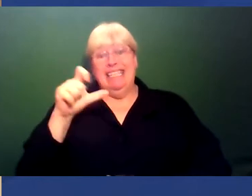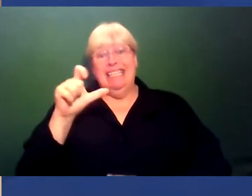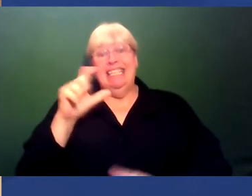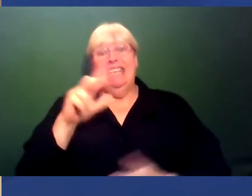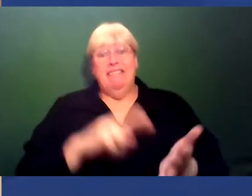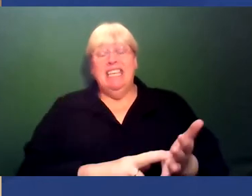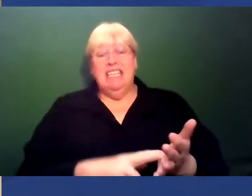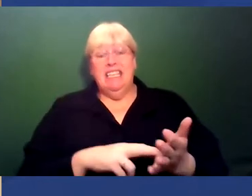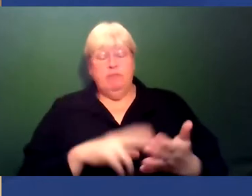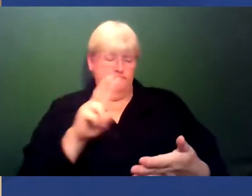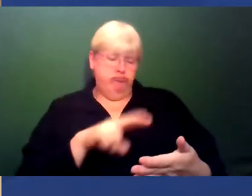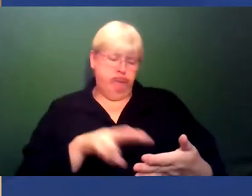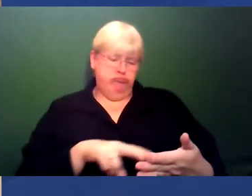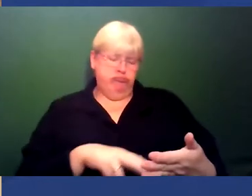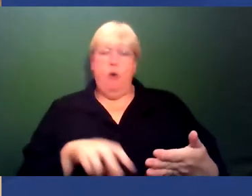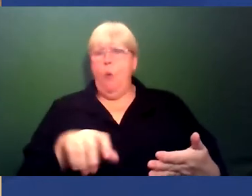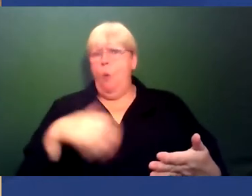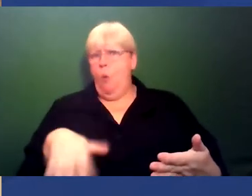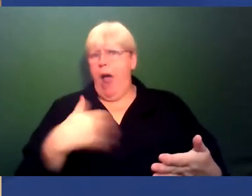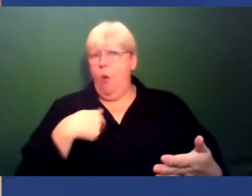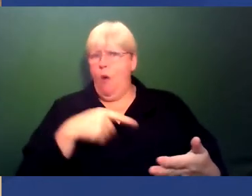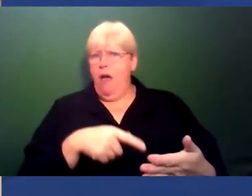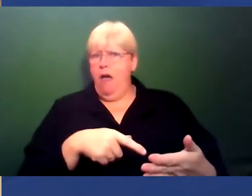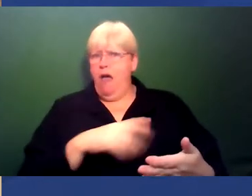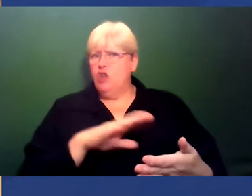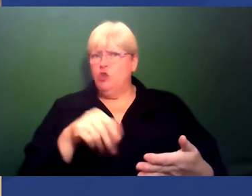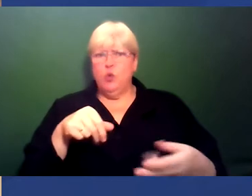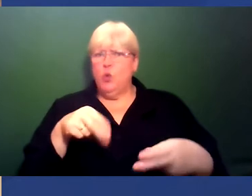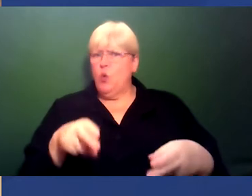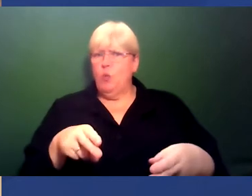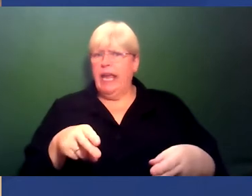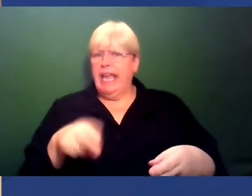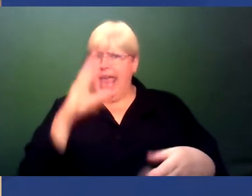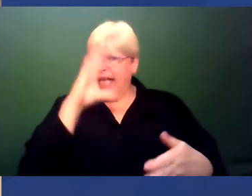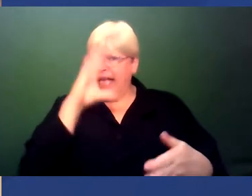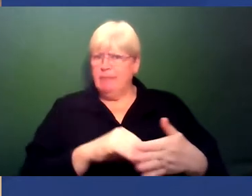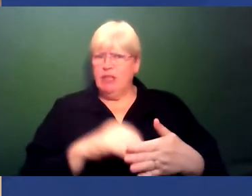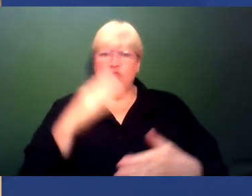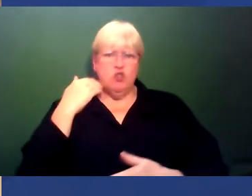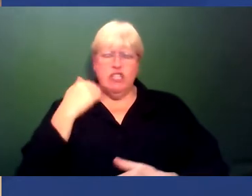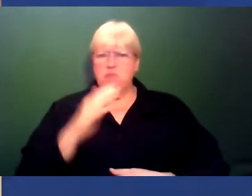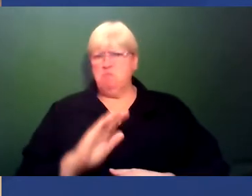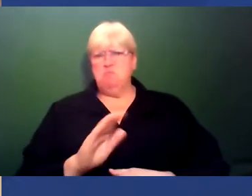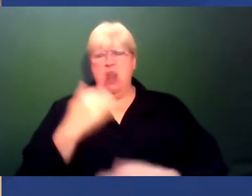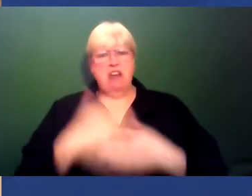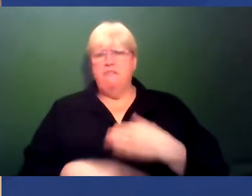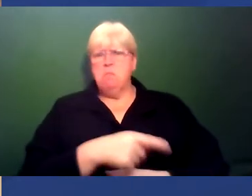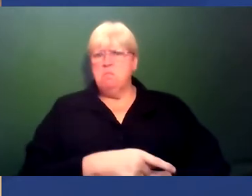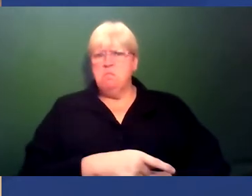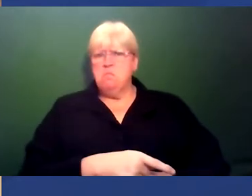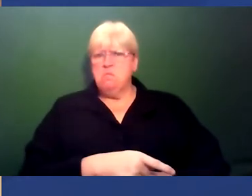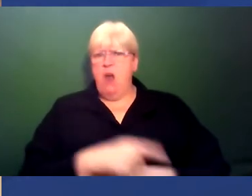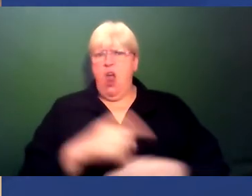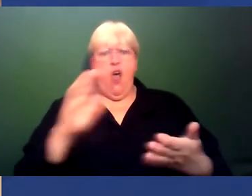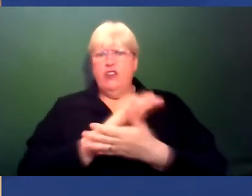of people would look at that and go, well, Chris, you know, there's absolutely no way in which he could have experienced racism. Or there's no way in which his career or his enjoyment of